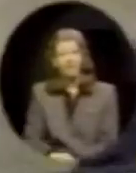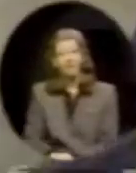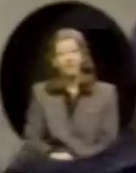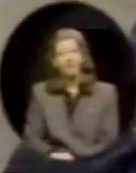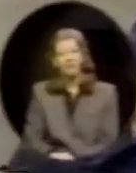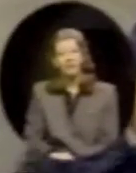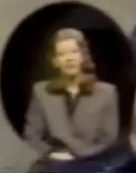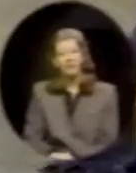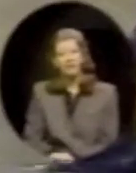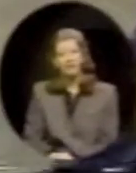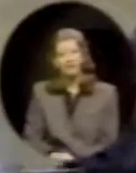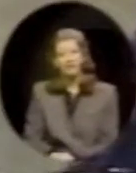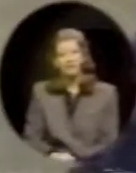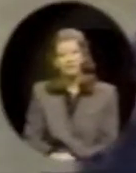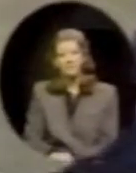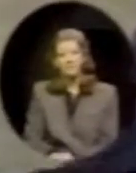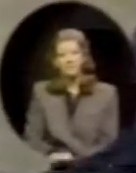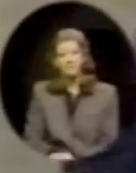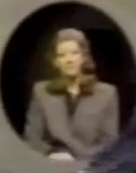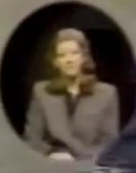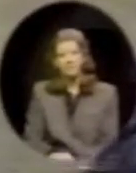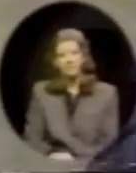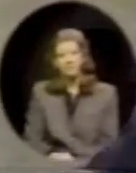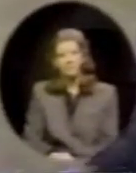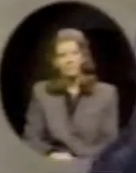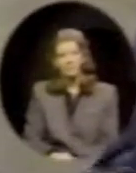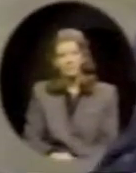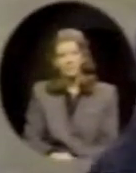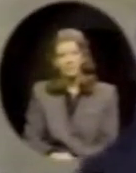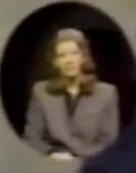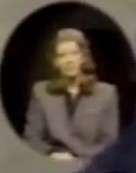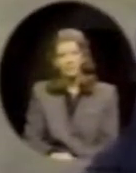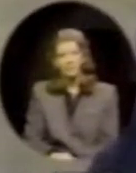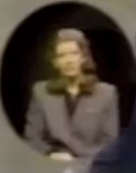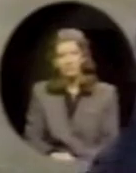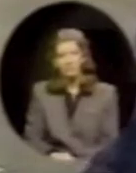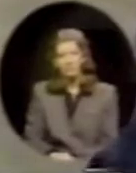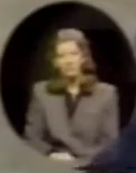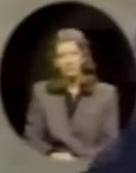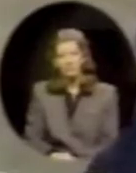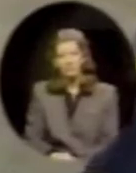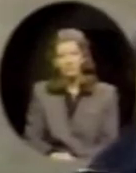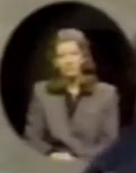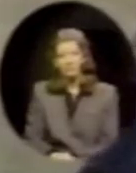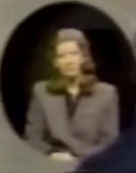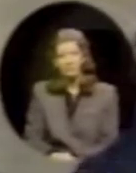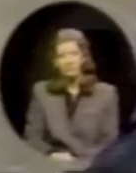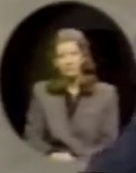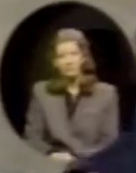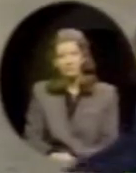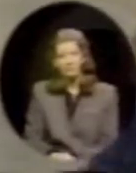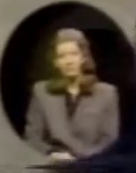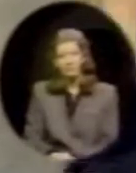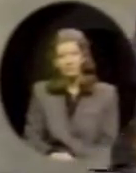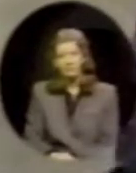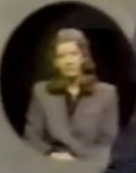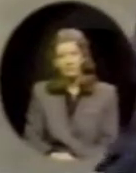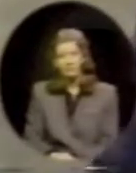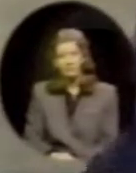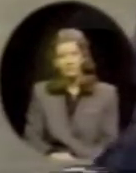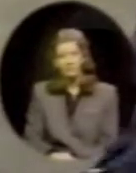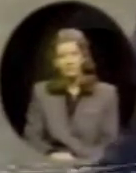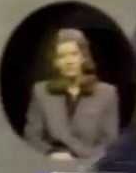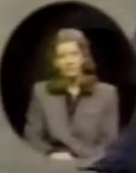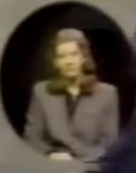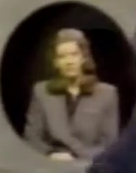I would hesitate to speak to the time that would be required because I wouldn't want to see the board change overnight.